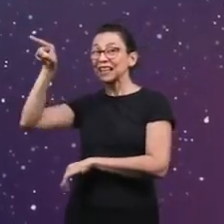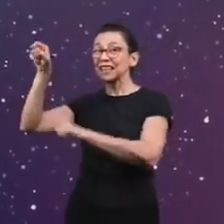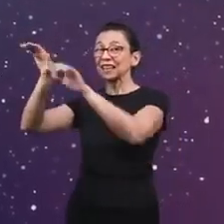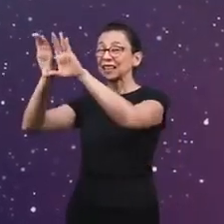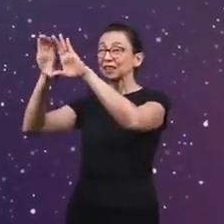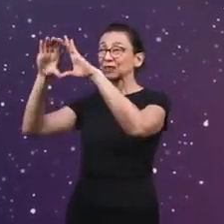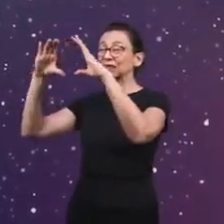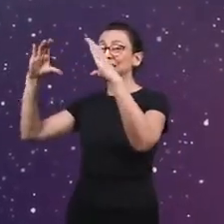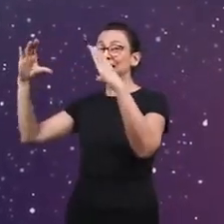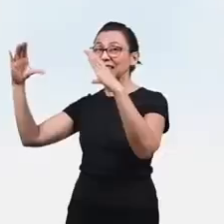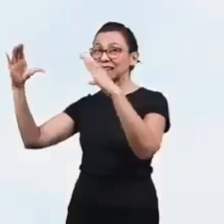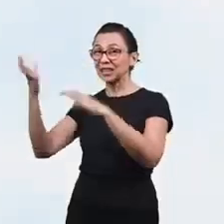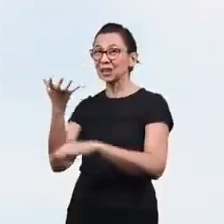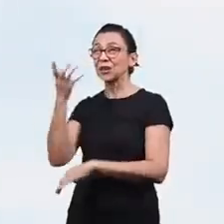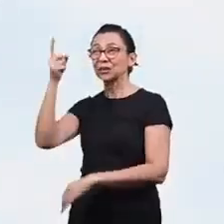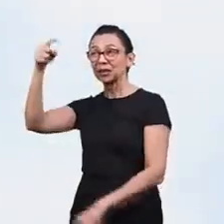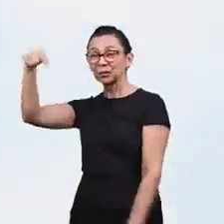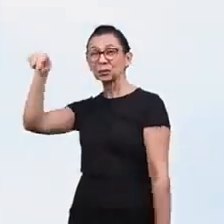In heaven.